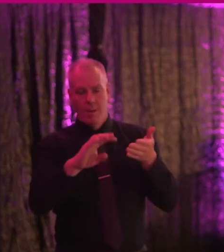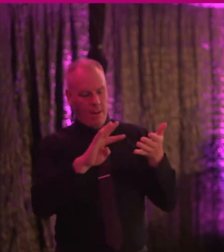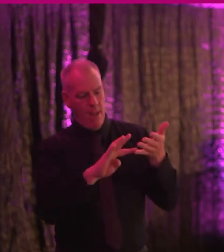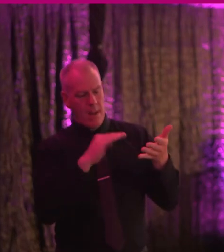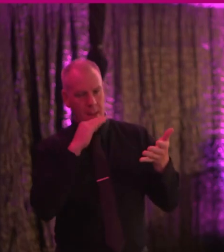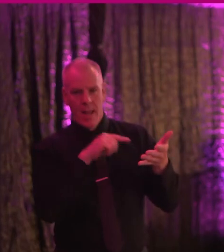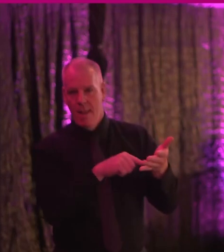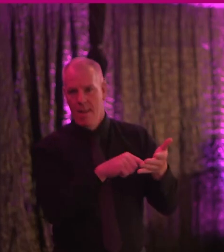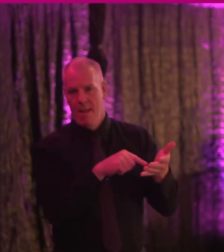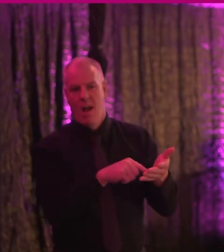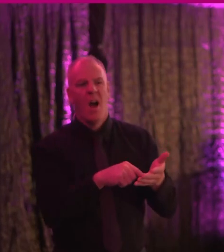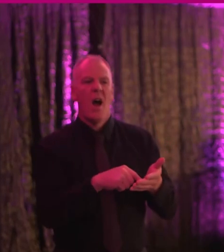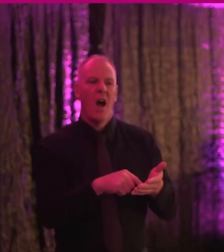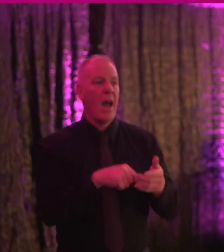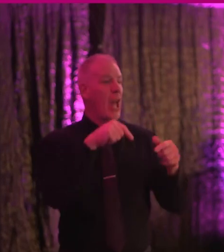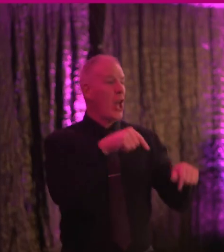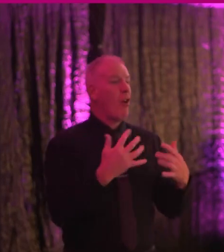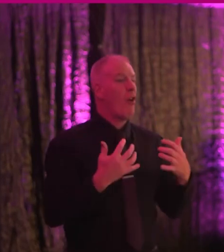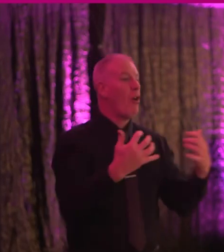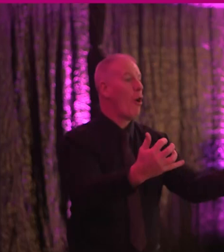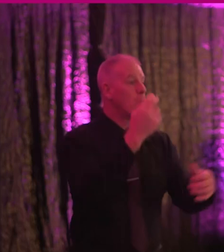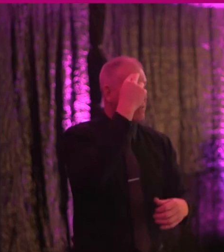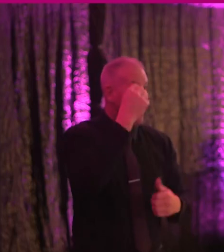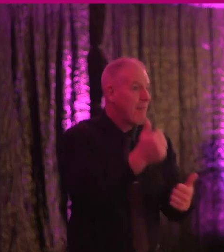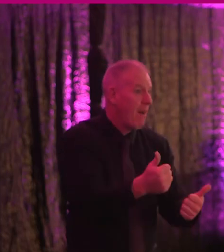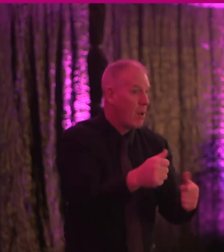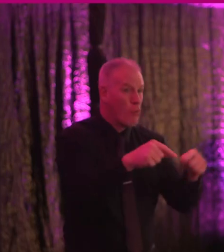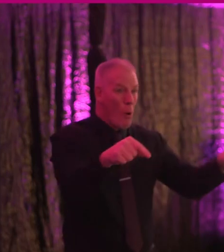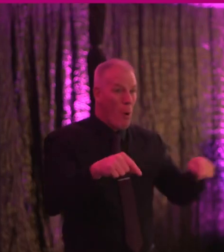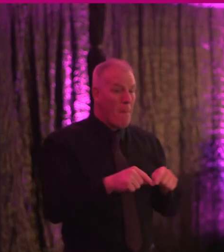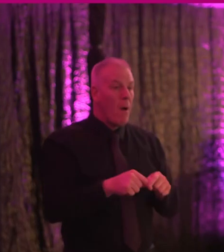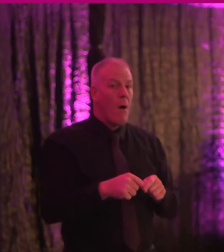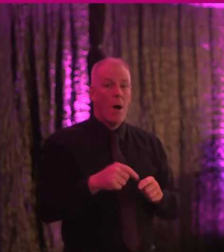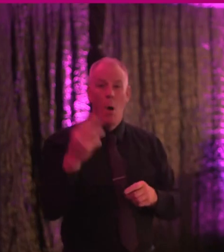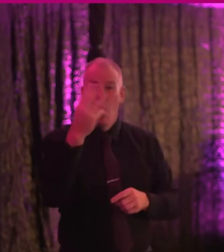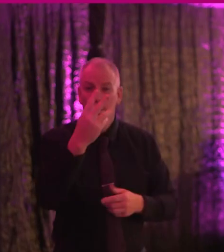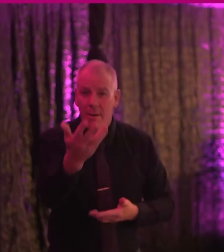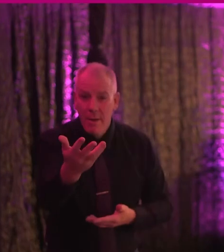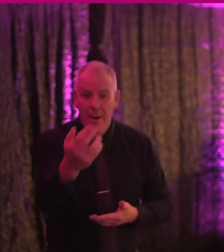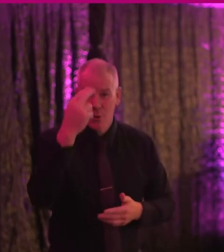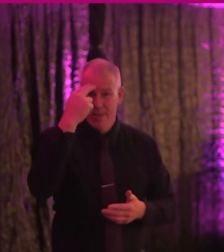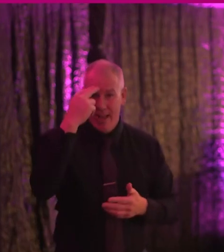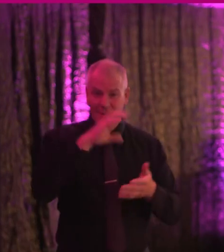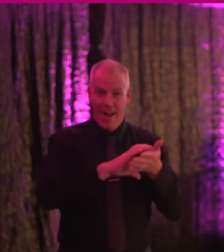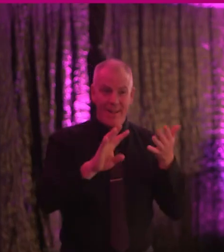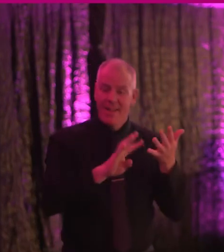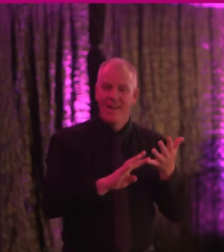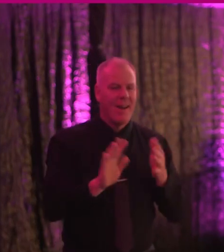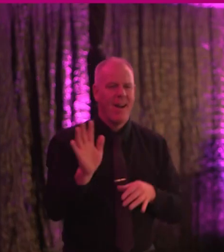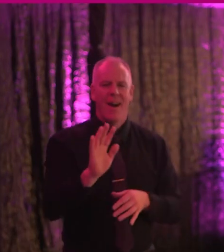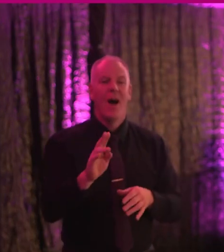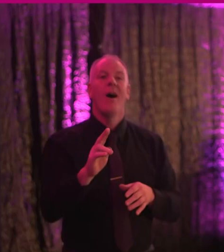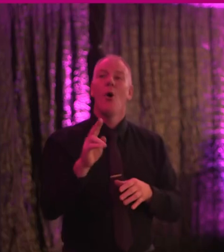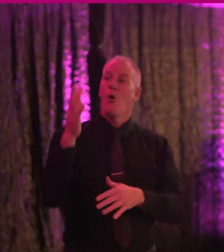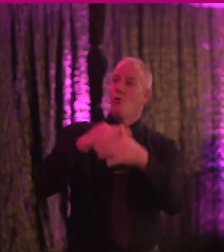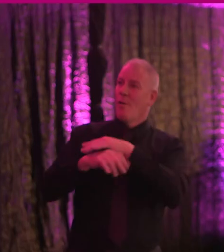And it's no good just us here in the room understanding Article 9 or the viewers looking in understanding Article 9. We need all